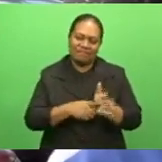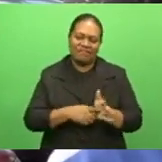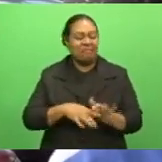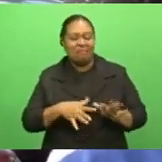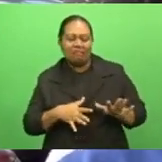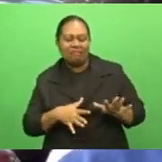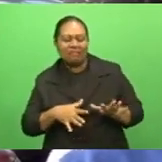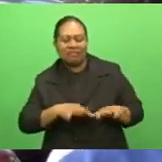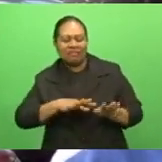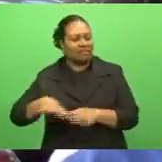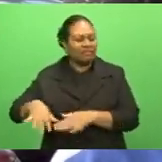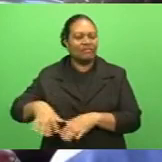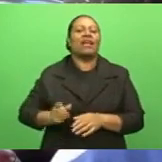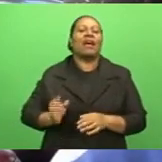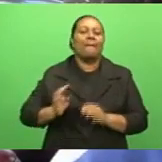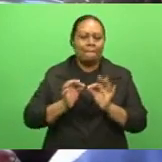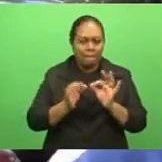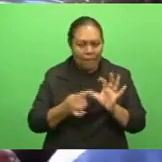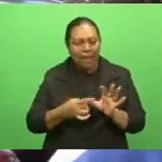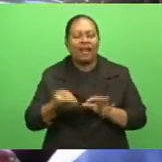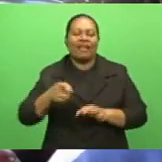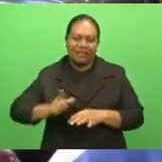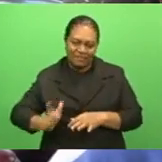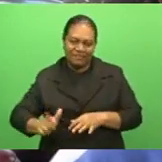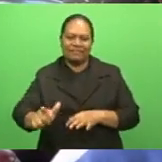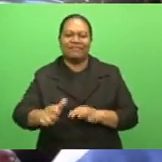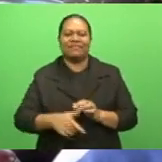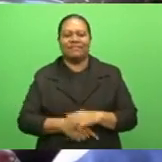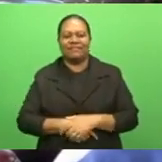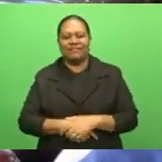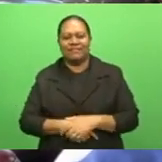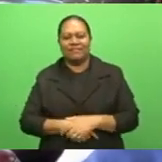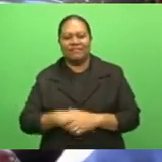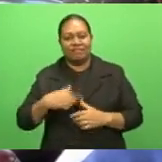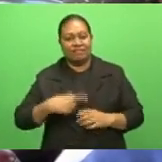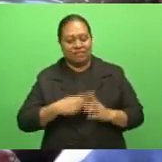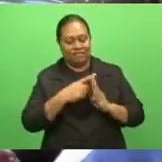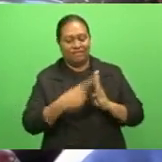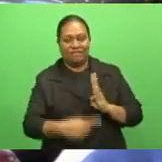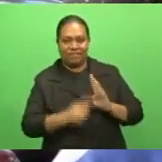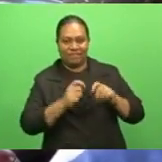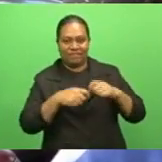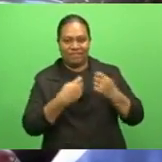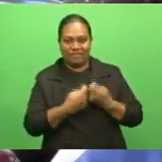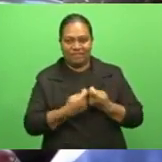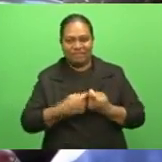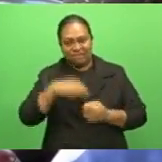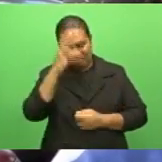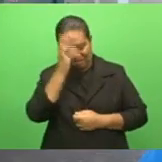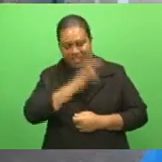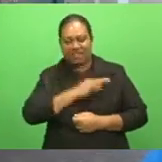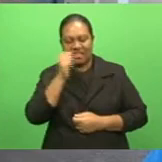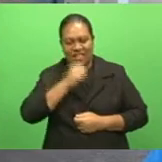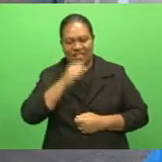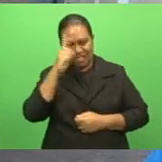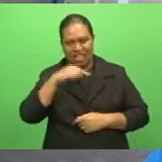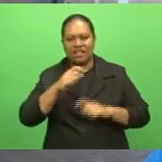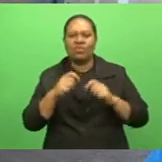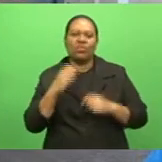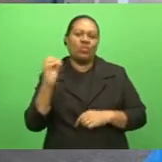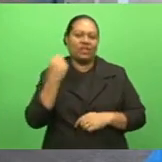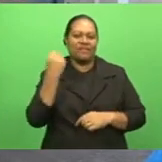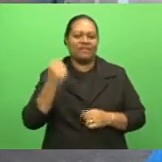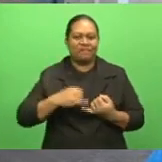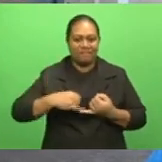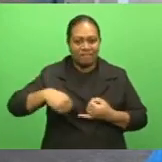Baa and Lambasa. Those are the teams. I can believe they can win. Suva,